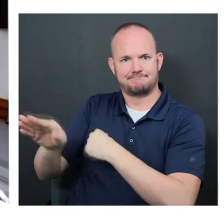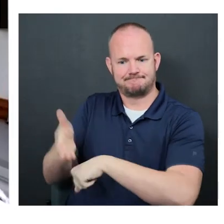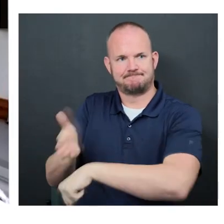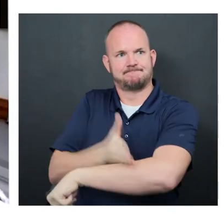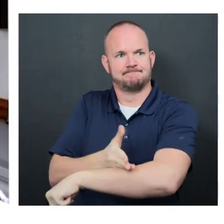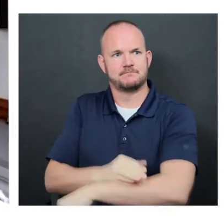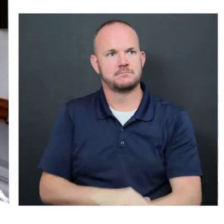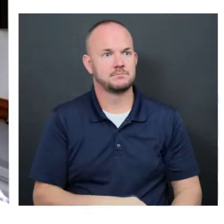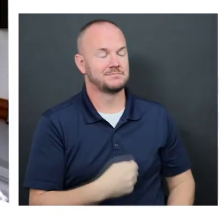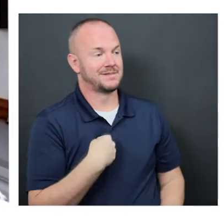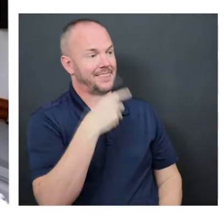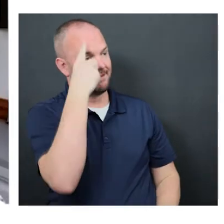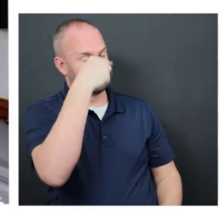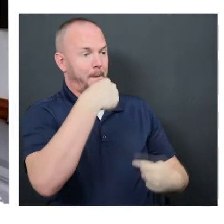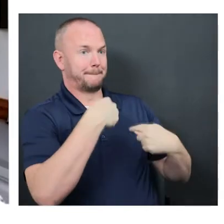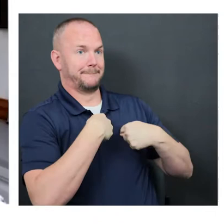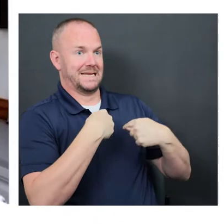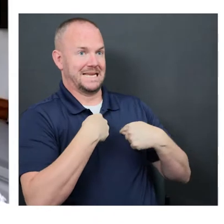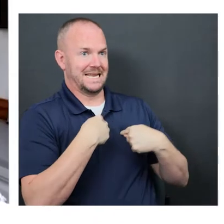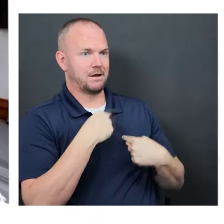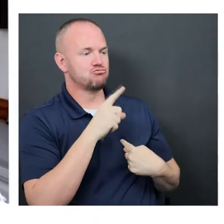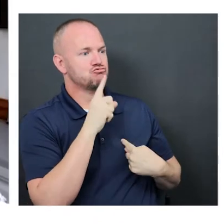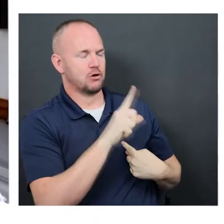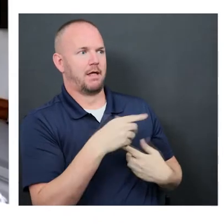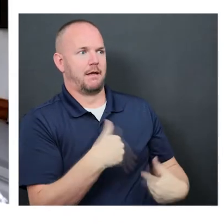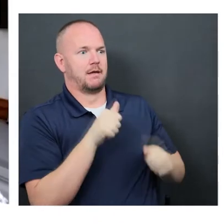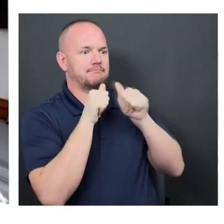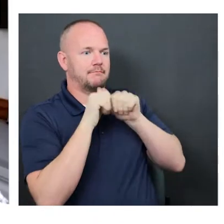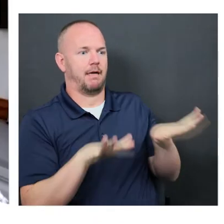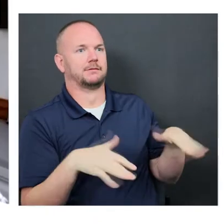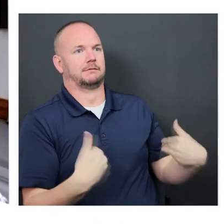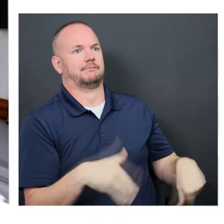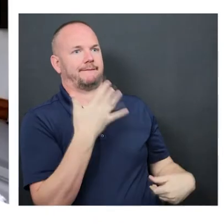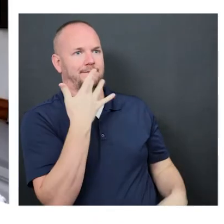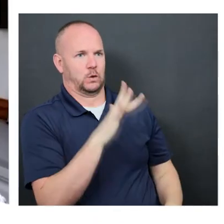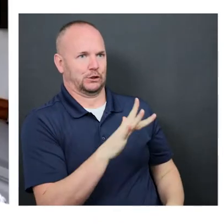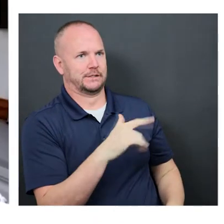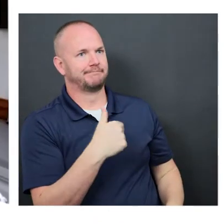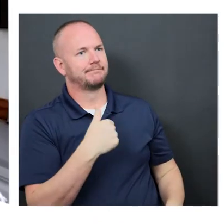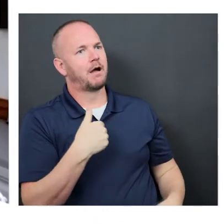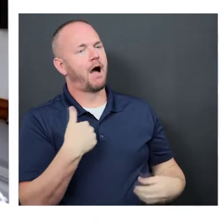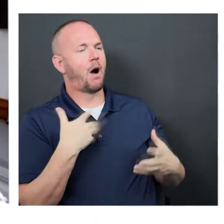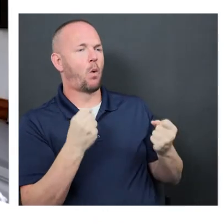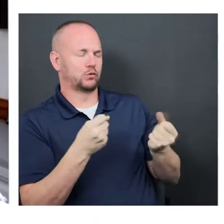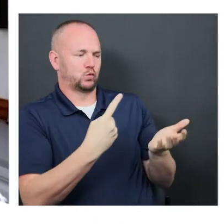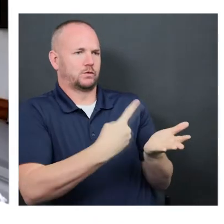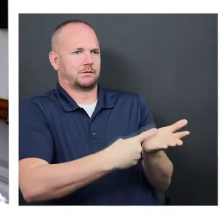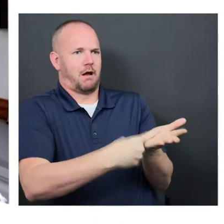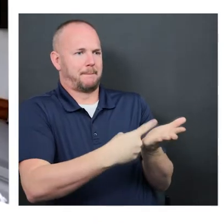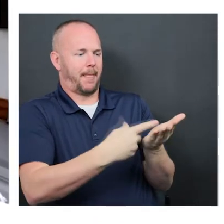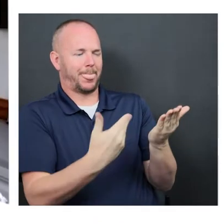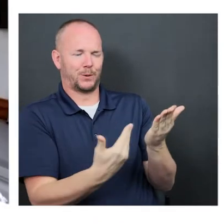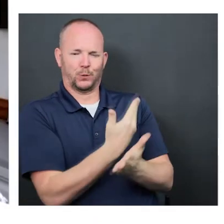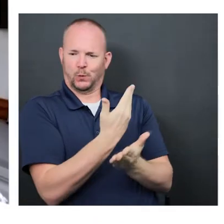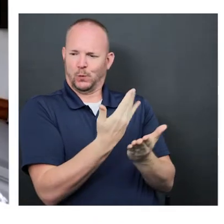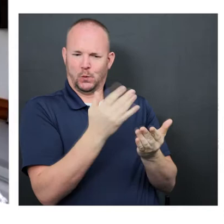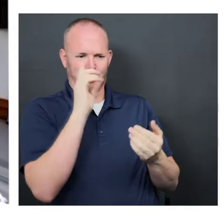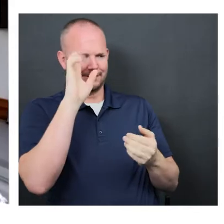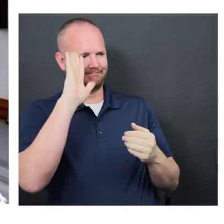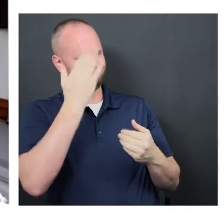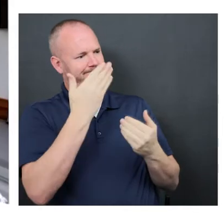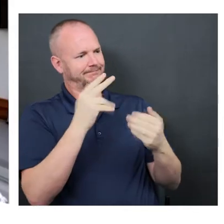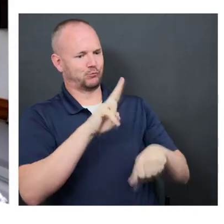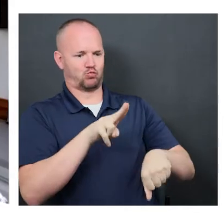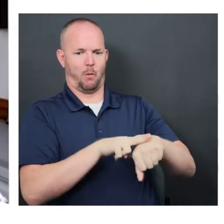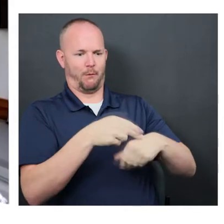Well for me, I was very, very fortunate to, I mean let's talk about this new normal, right? What's normal